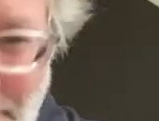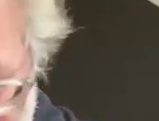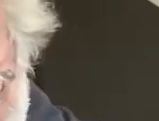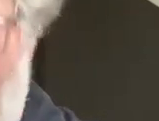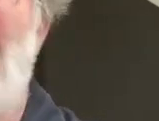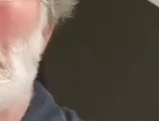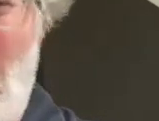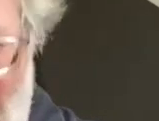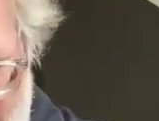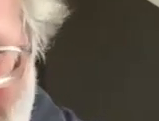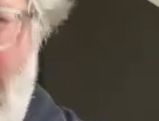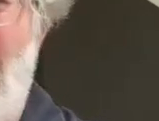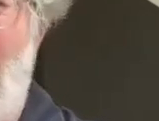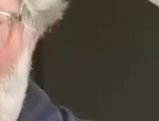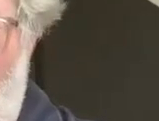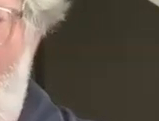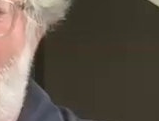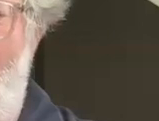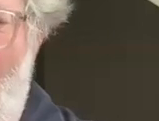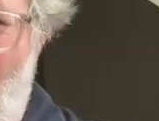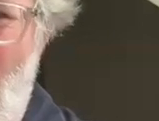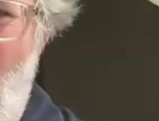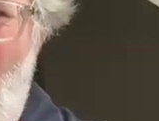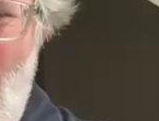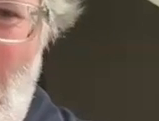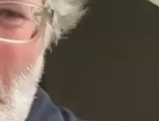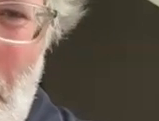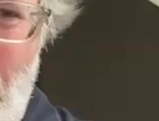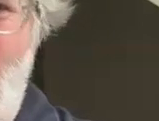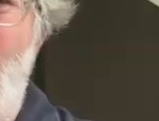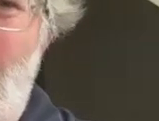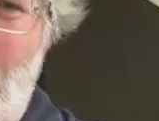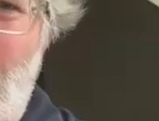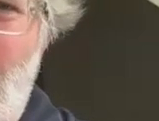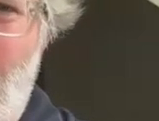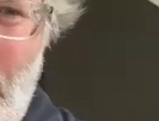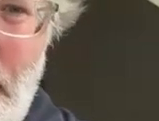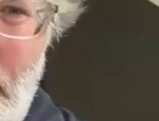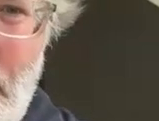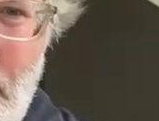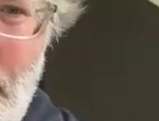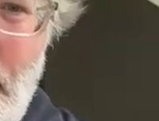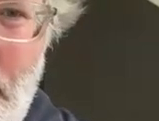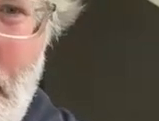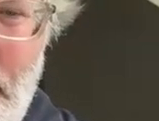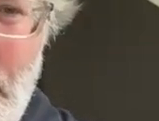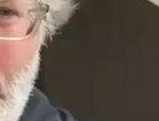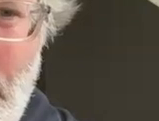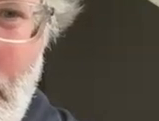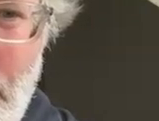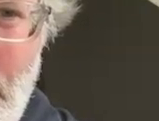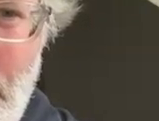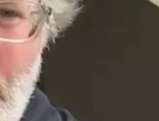typing i was kind of addressing some of those questions you're i mean but i will stress this is this is really important because